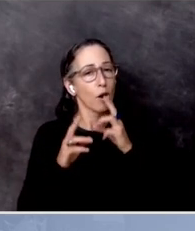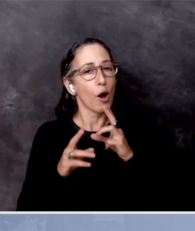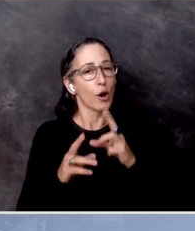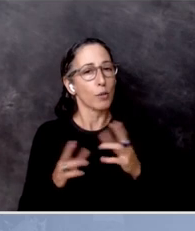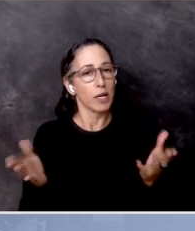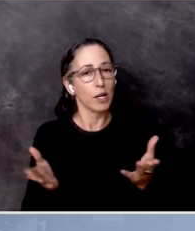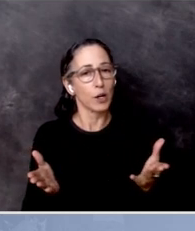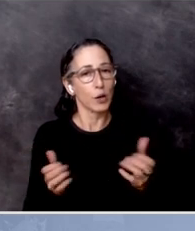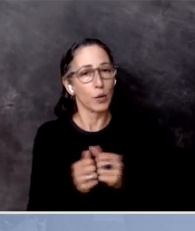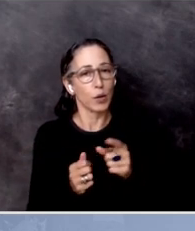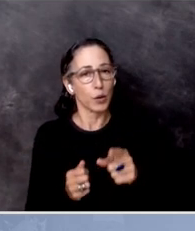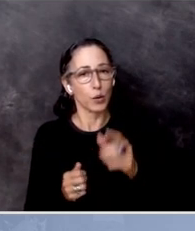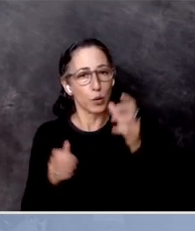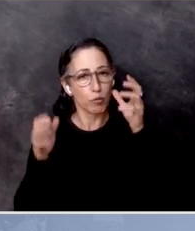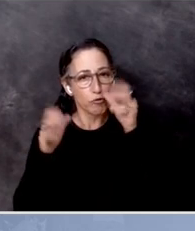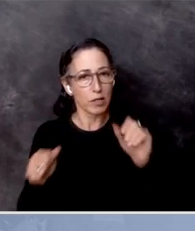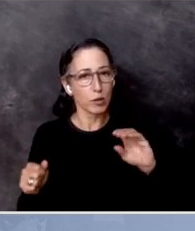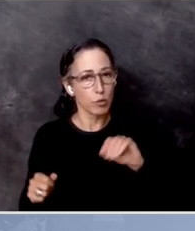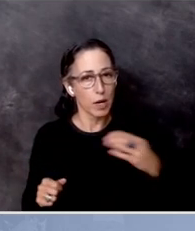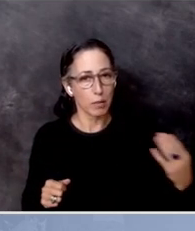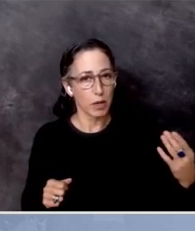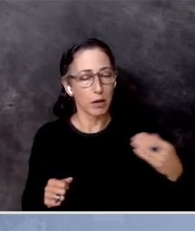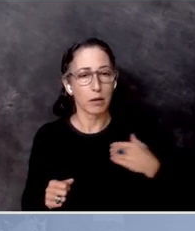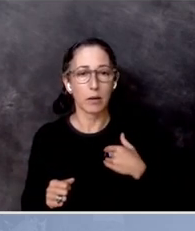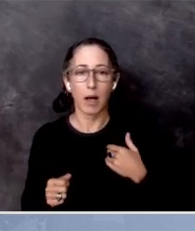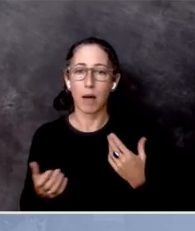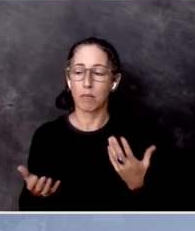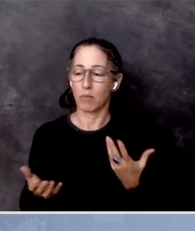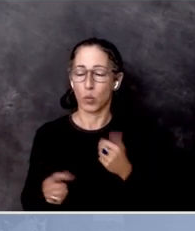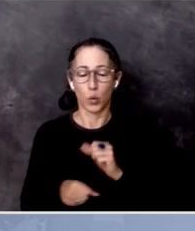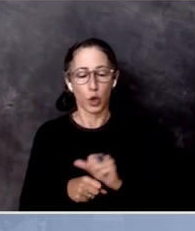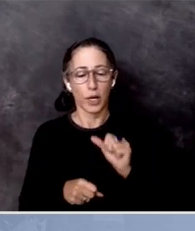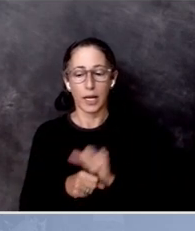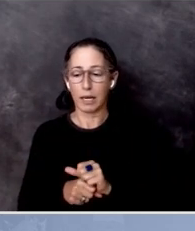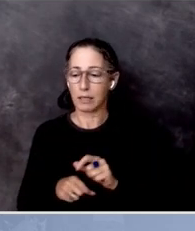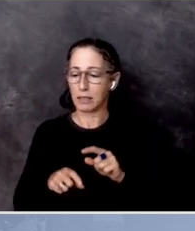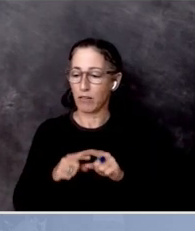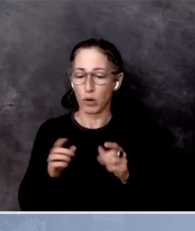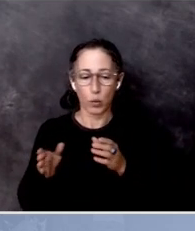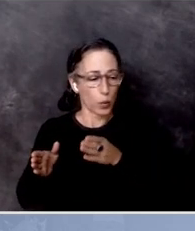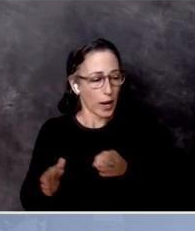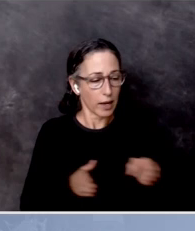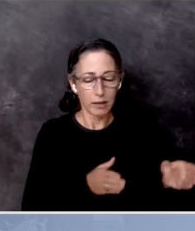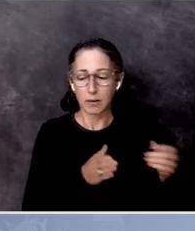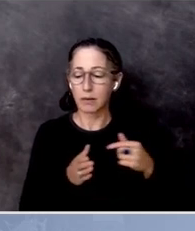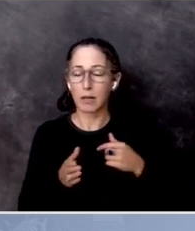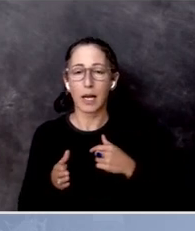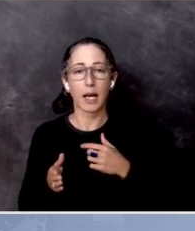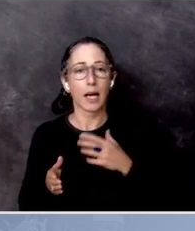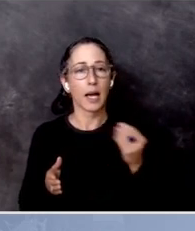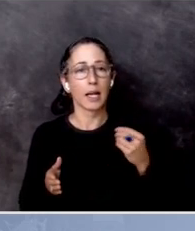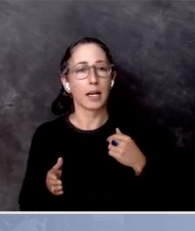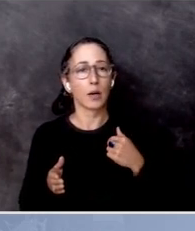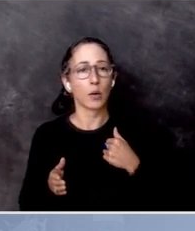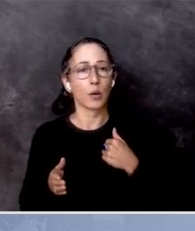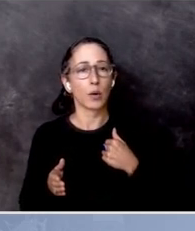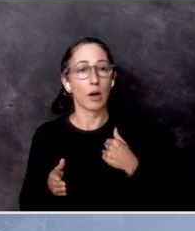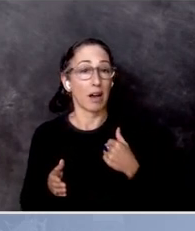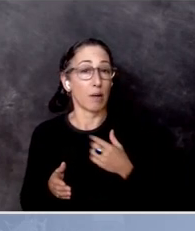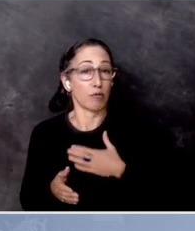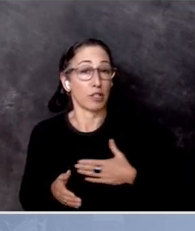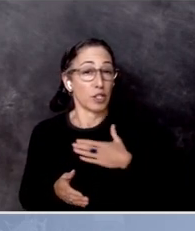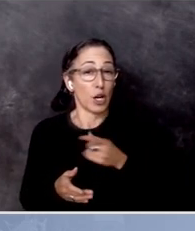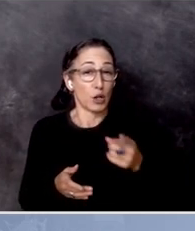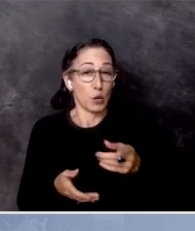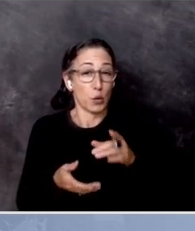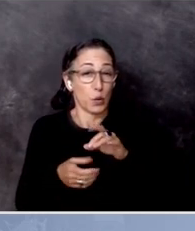who do the work on the ground in different aspects and different ways in this city would agree with me that we appreciate you engaging us in this dialogue this